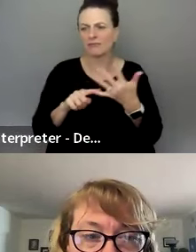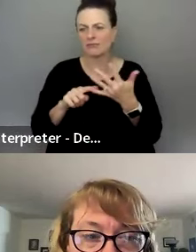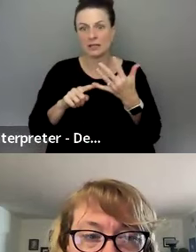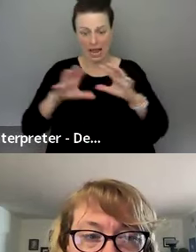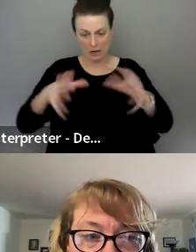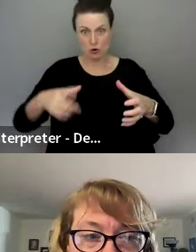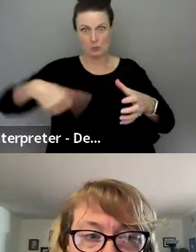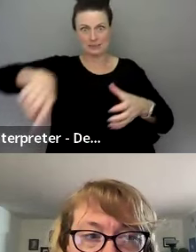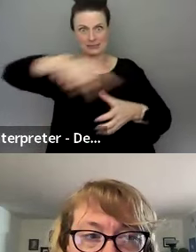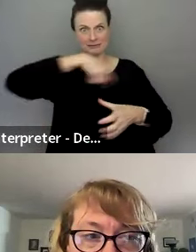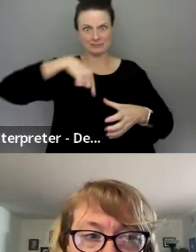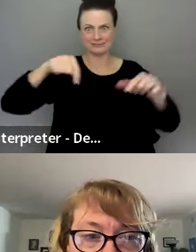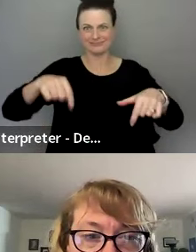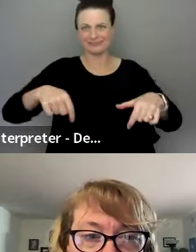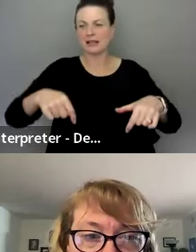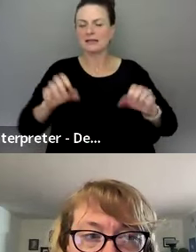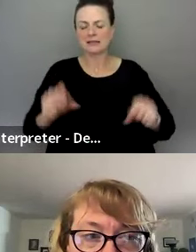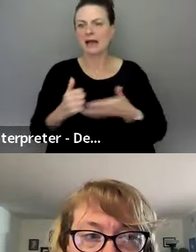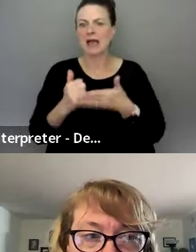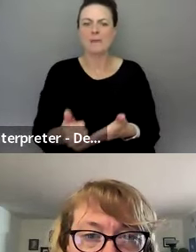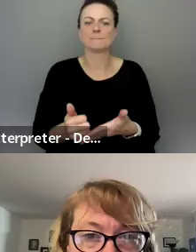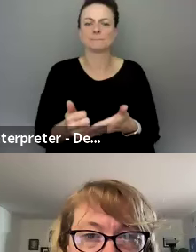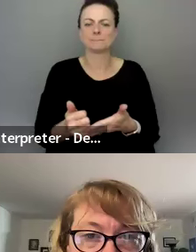groups like these can help, um,